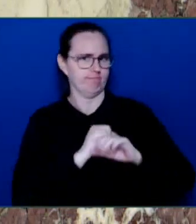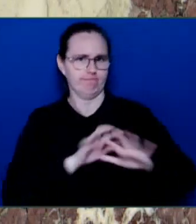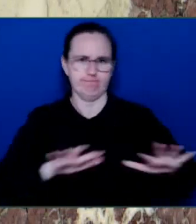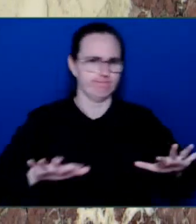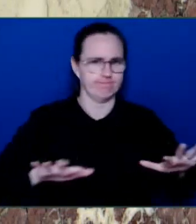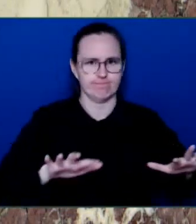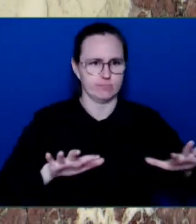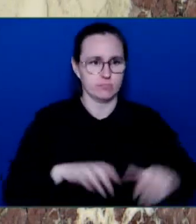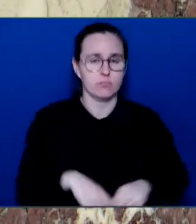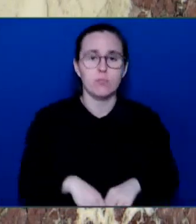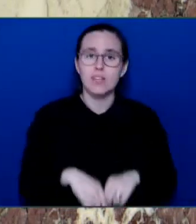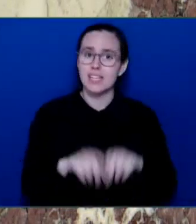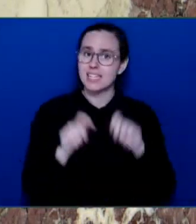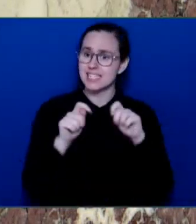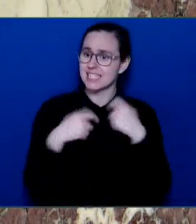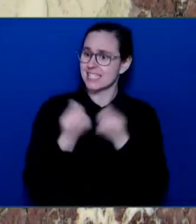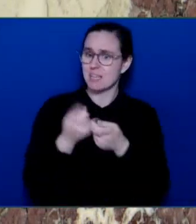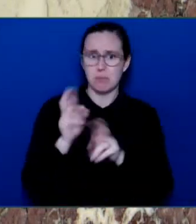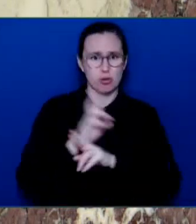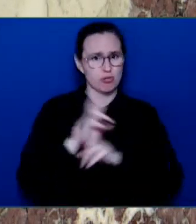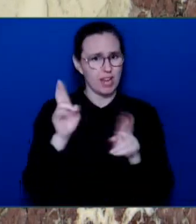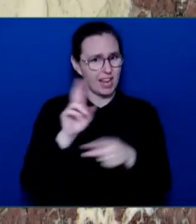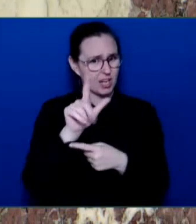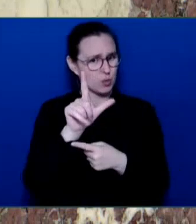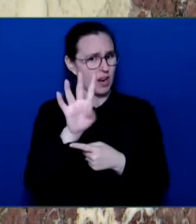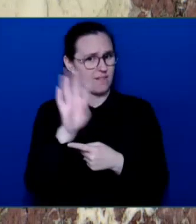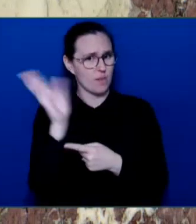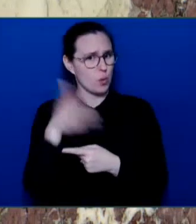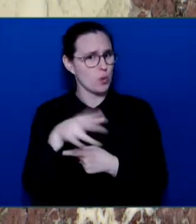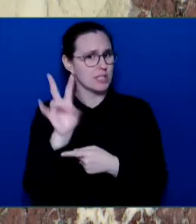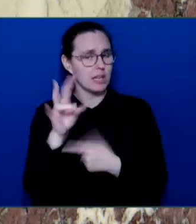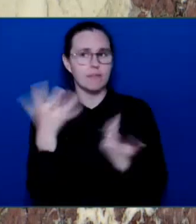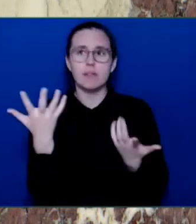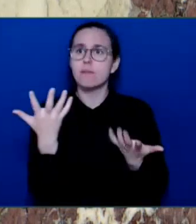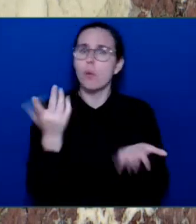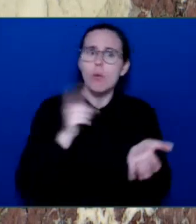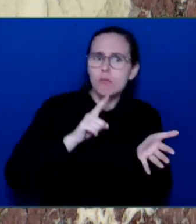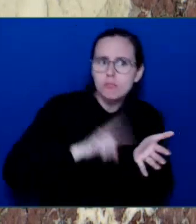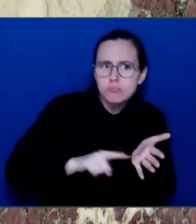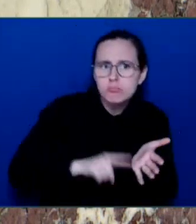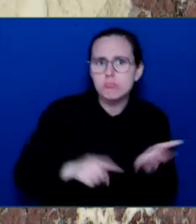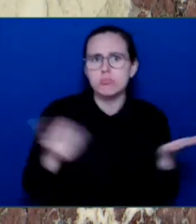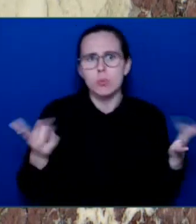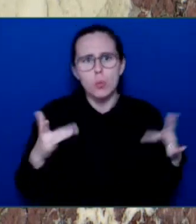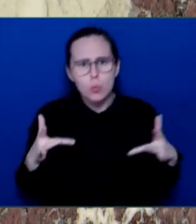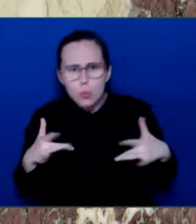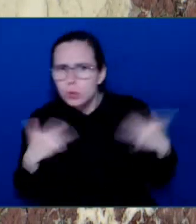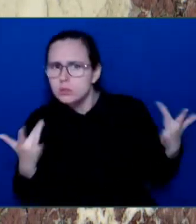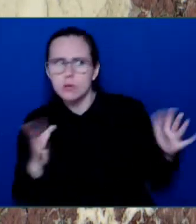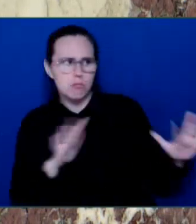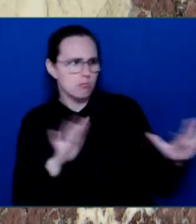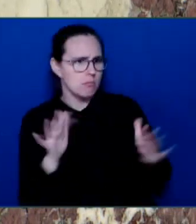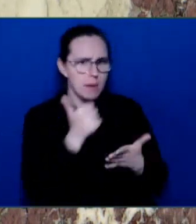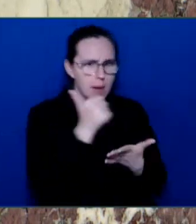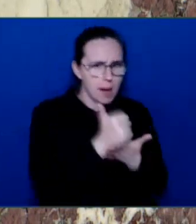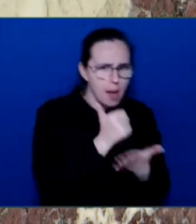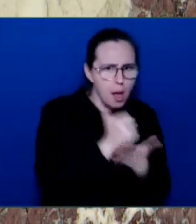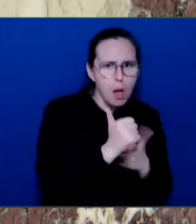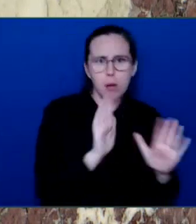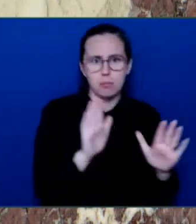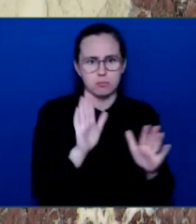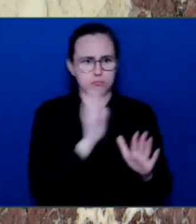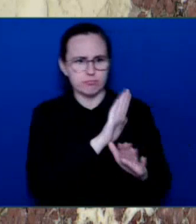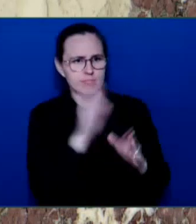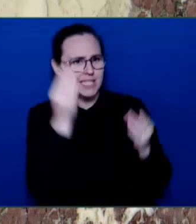data. And why in 2022, our government launched an engagement on the topic of cybersecurity across the public